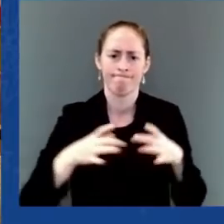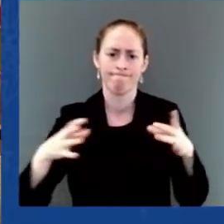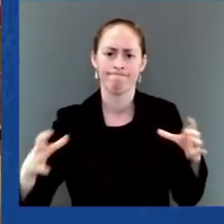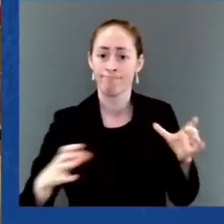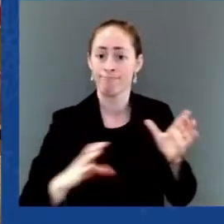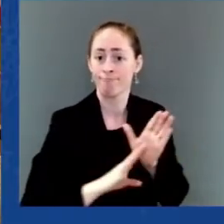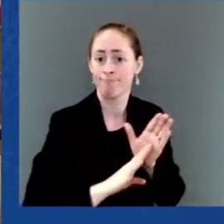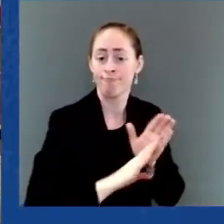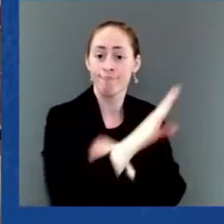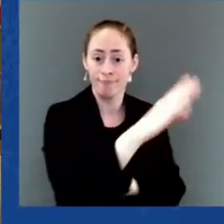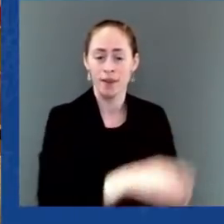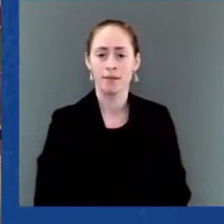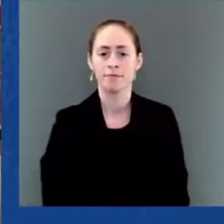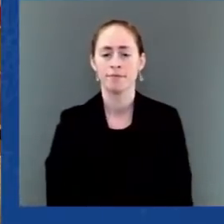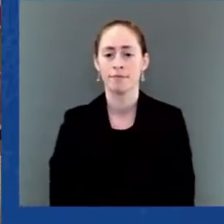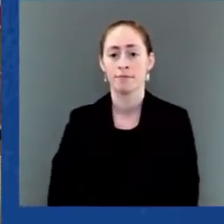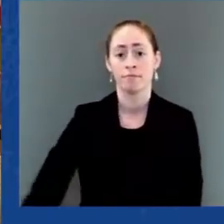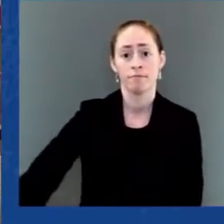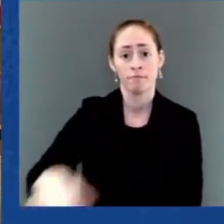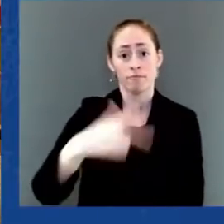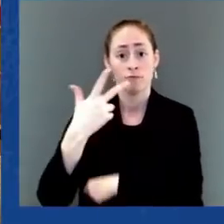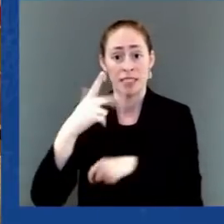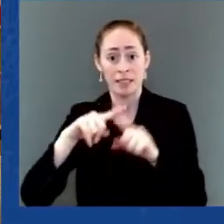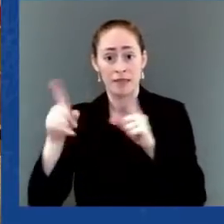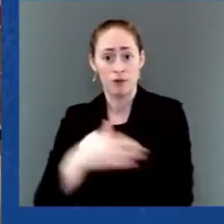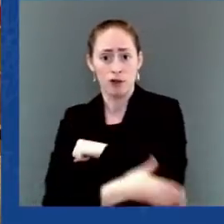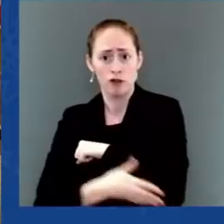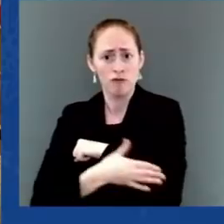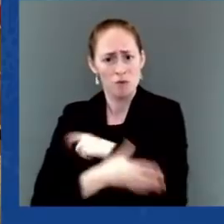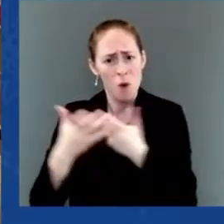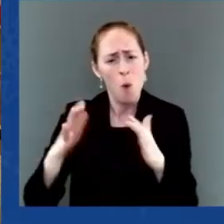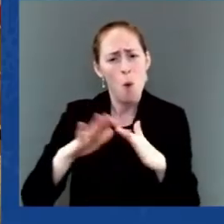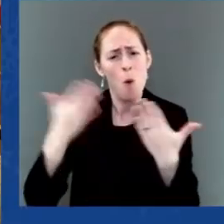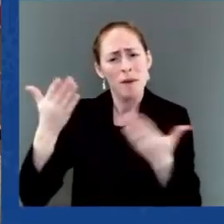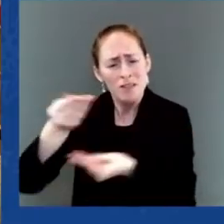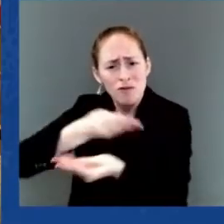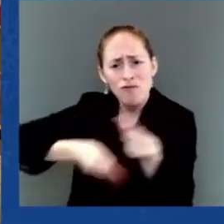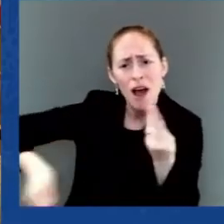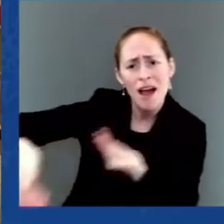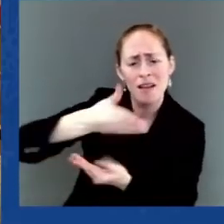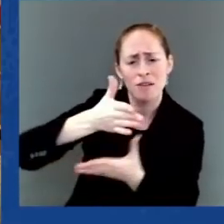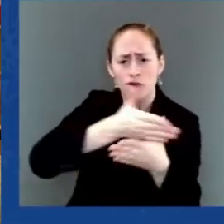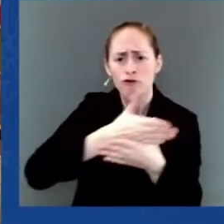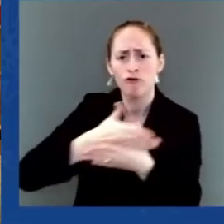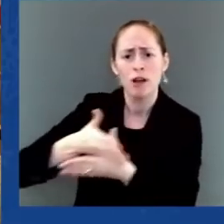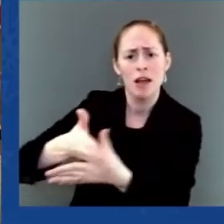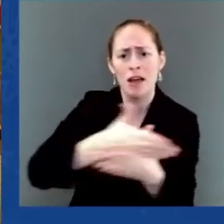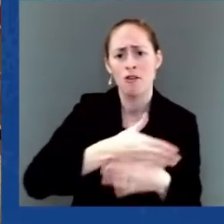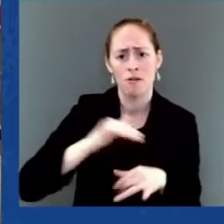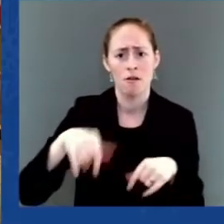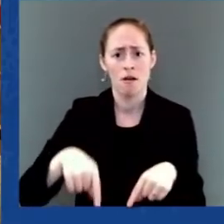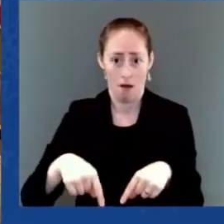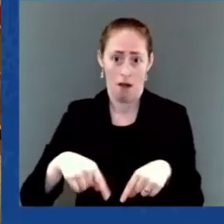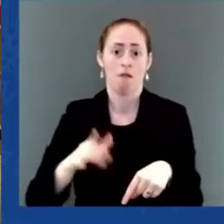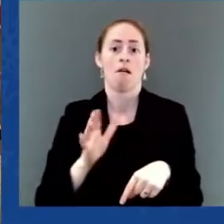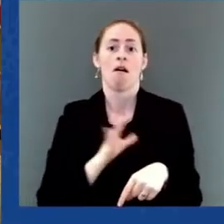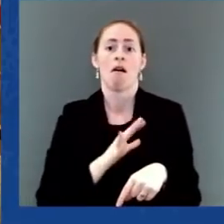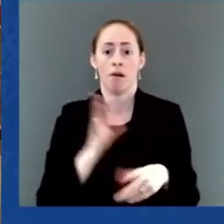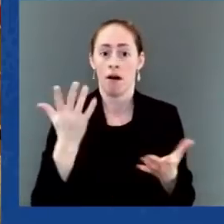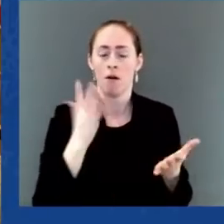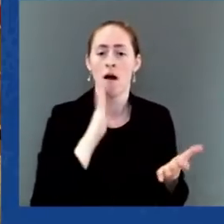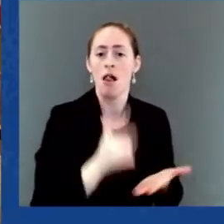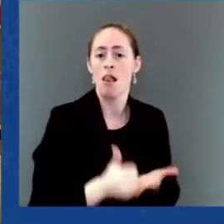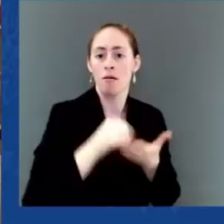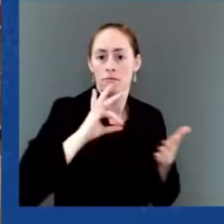America and the entire continent. Because there are several advantages. Among them, we have the workforce.